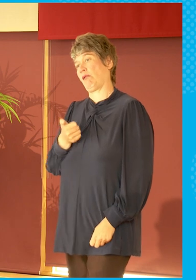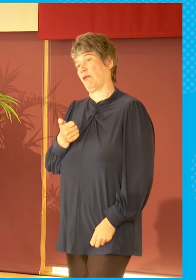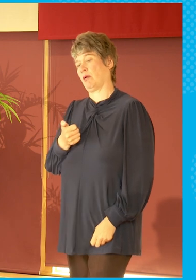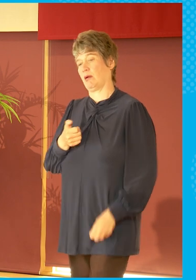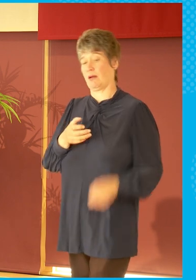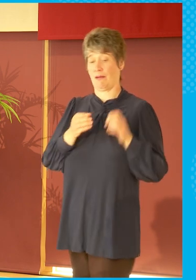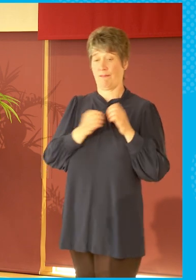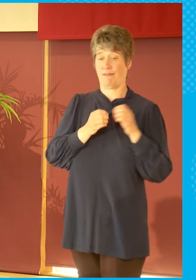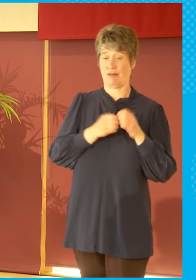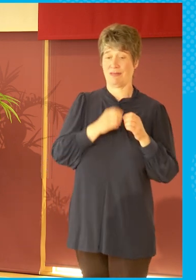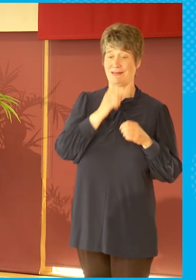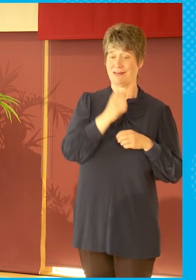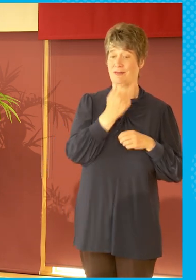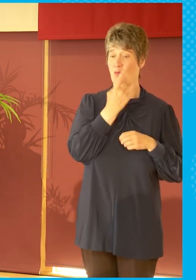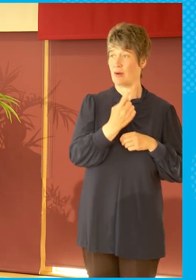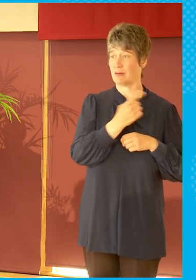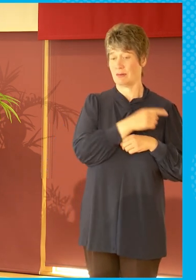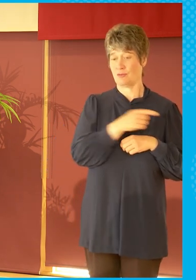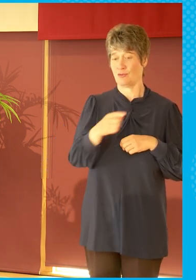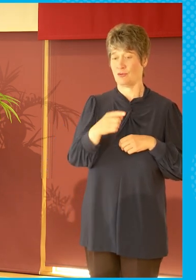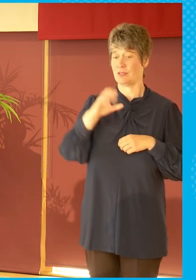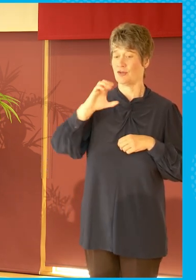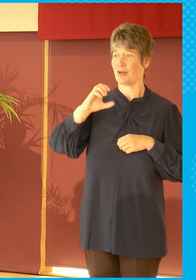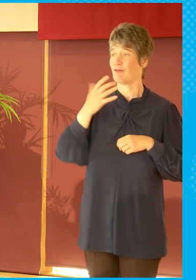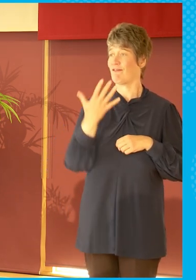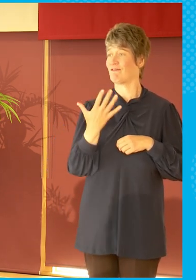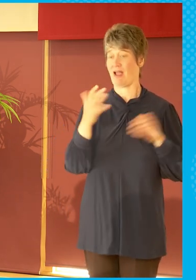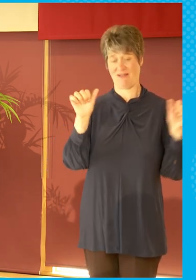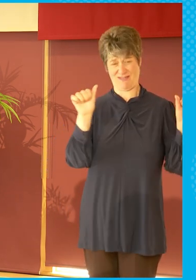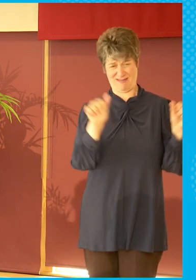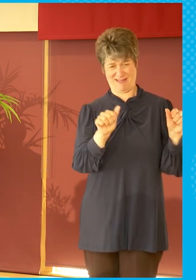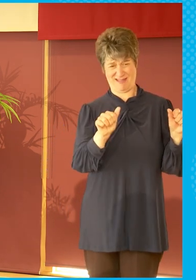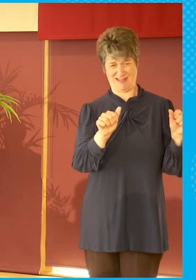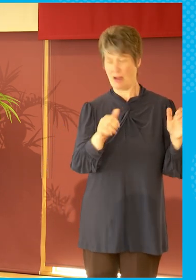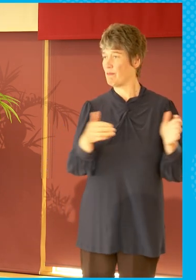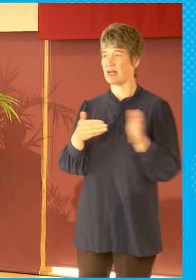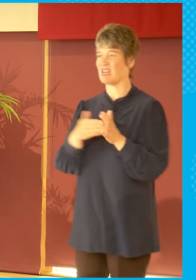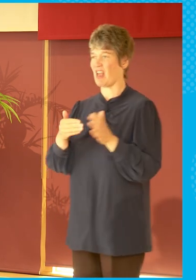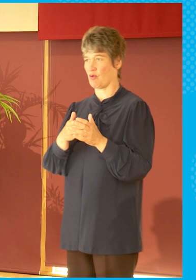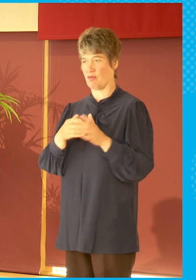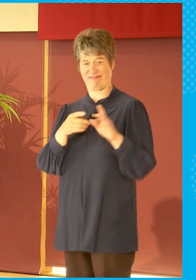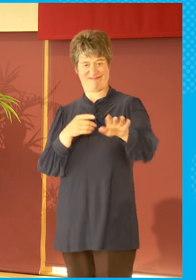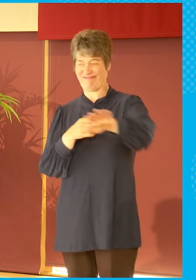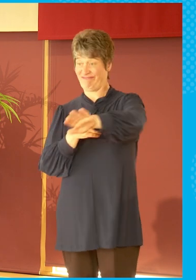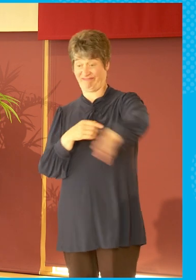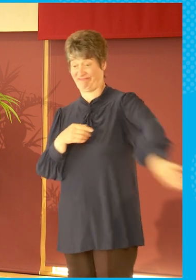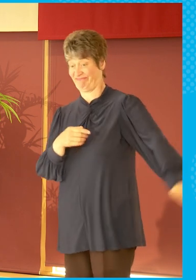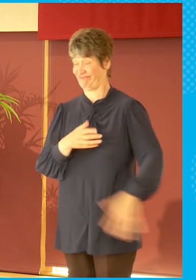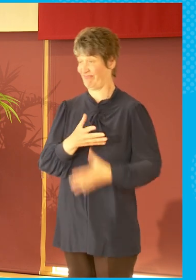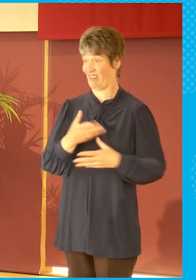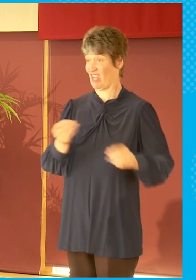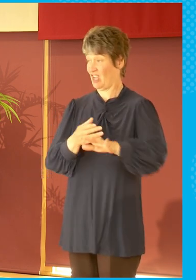Channel Five, we don't do that anymore. And unfortunately,